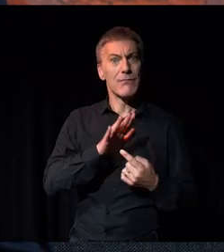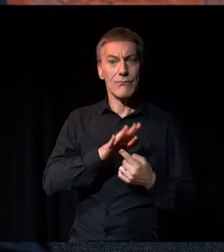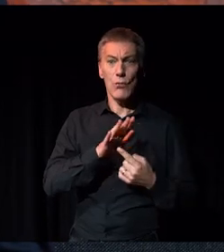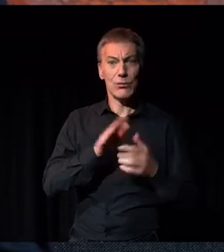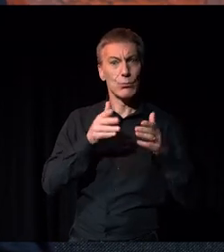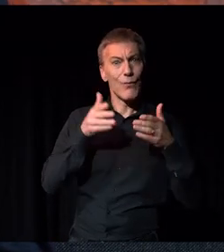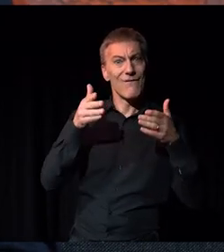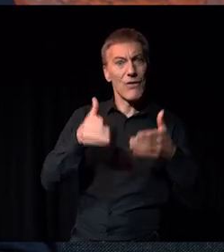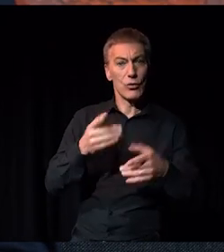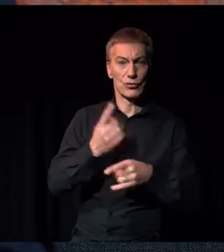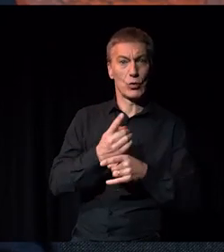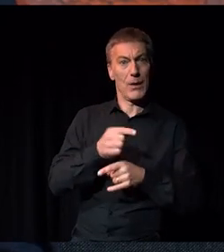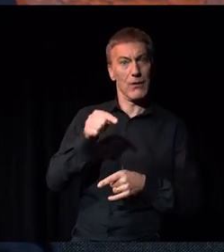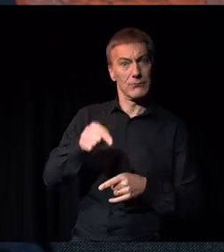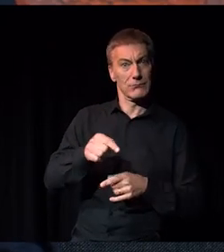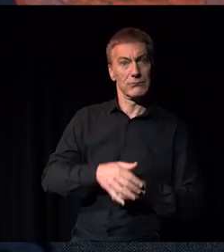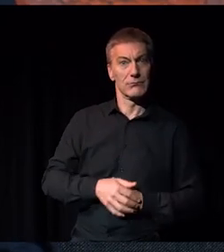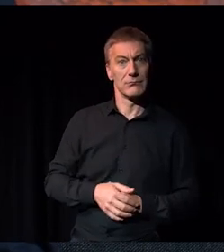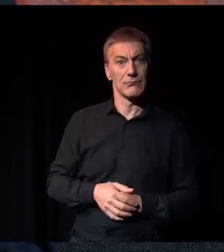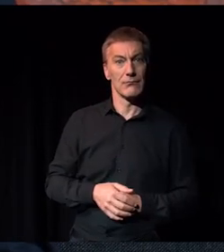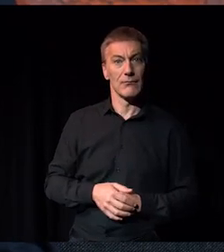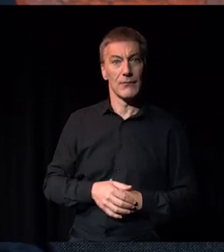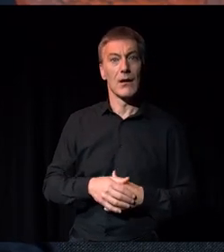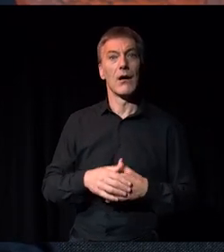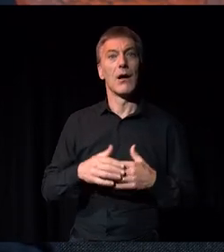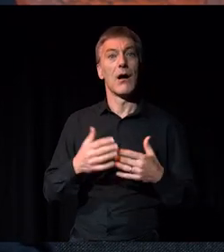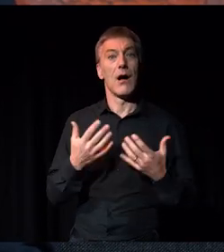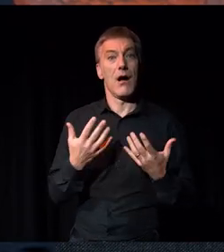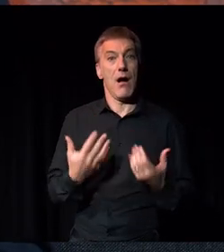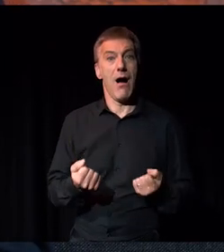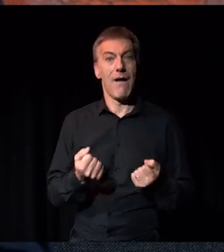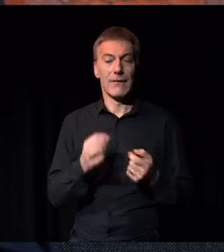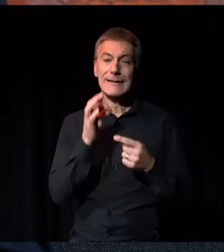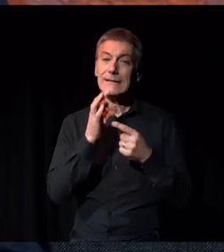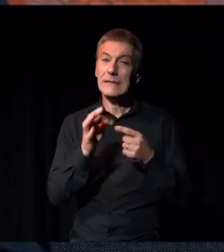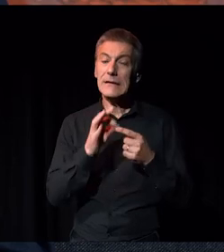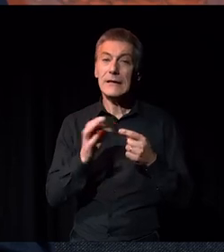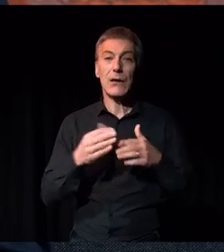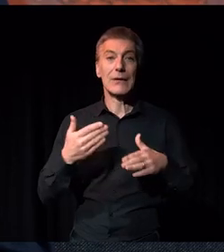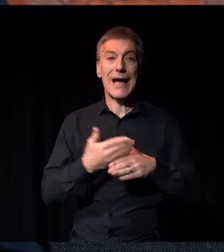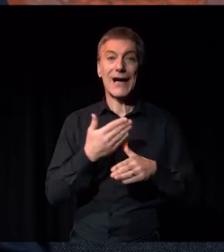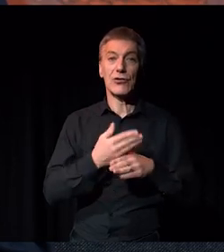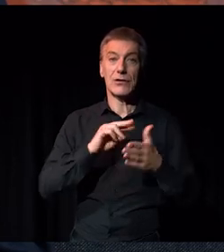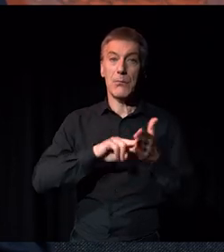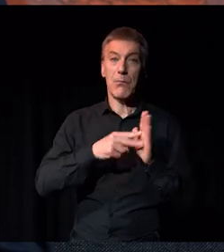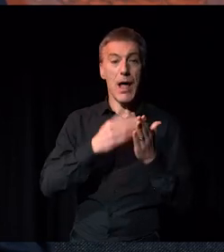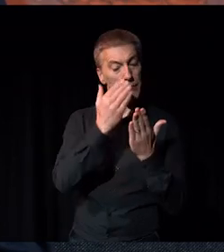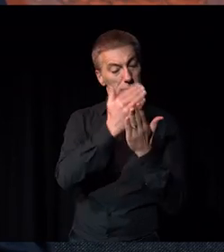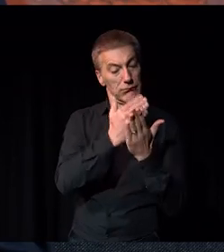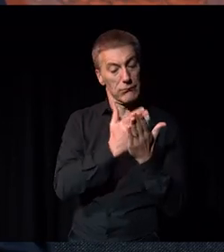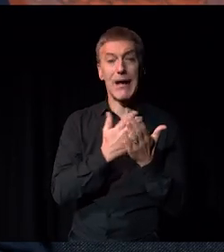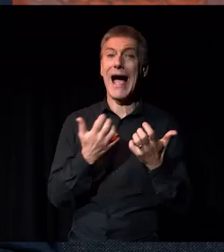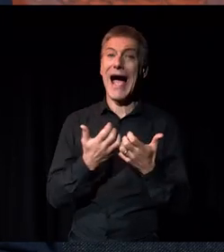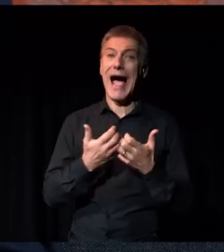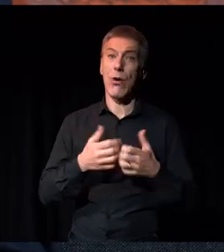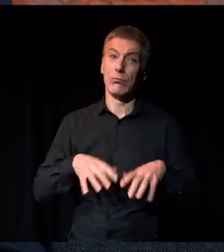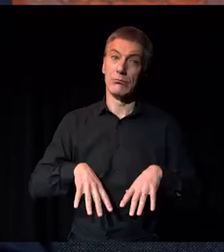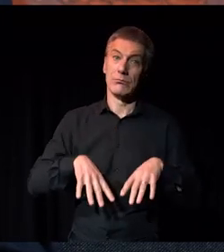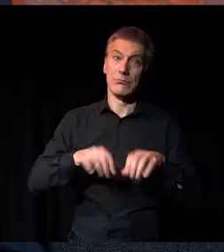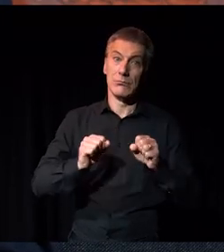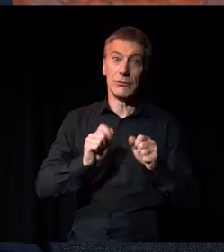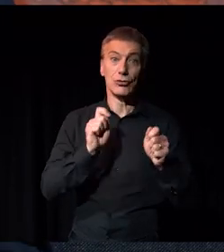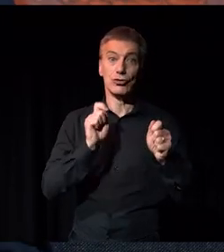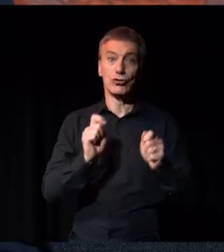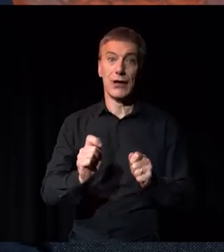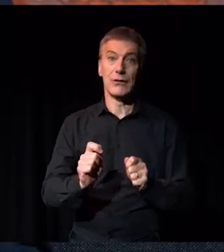socioeconomic background. There is a very detailed action plan about how to implement some of these changes and